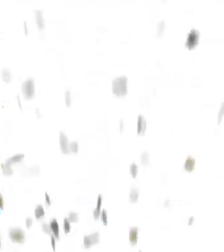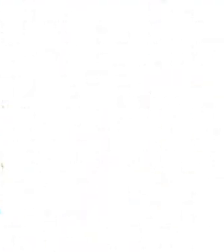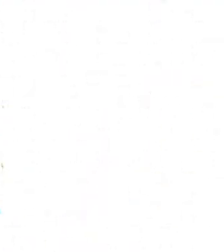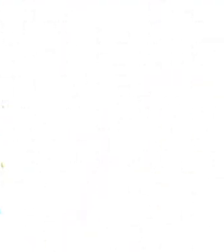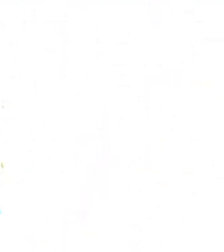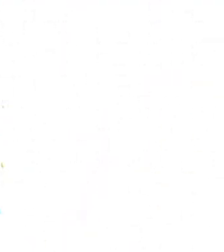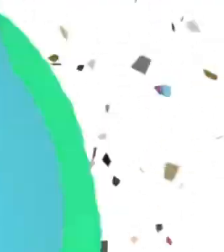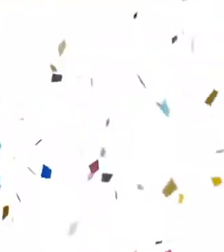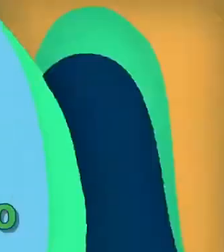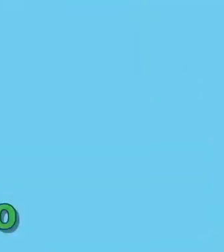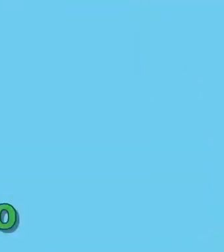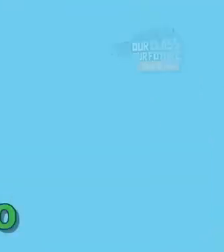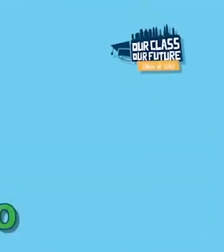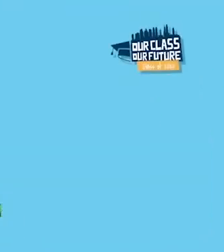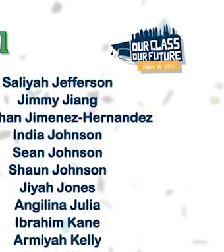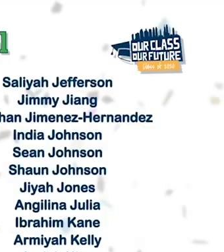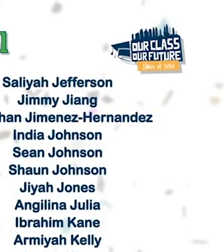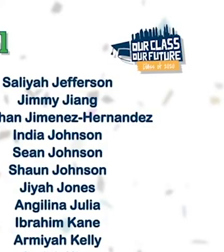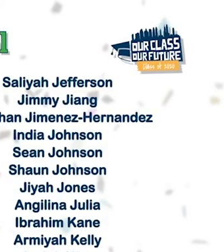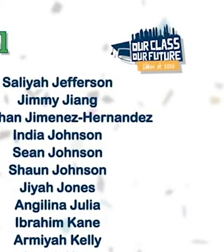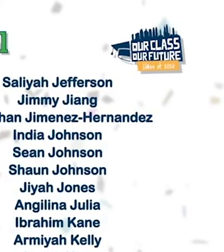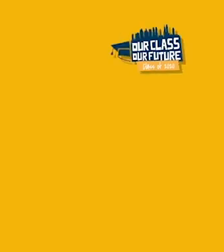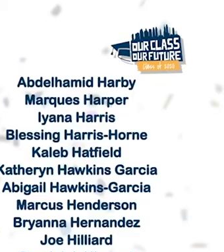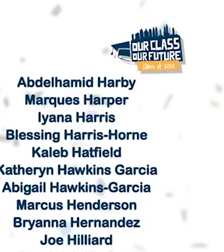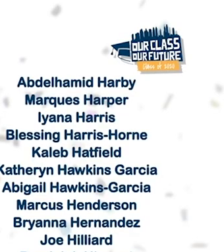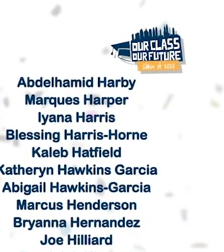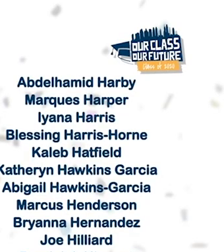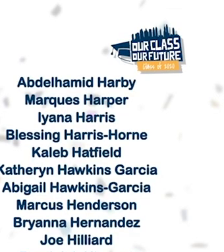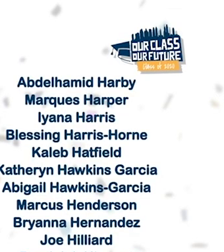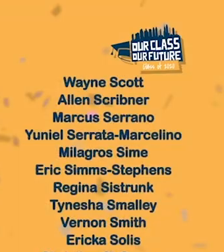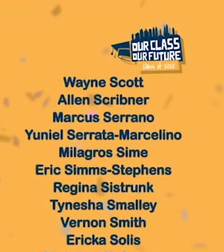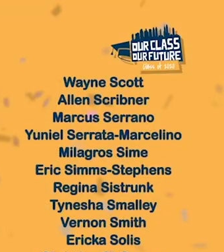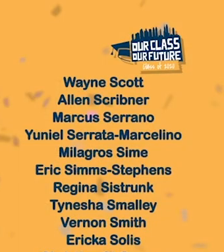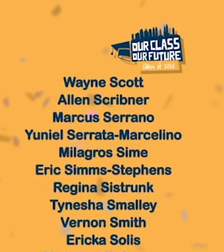world a better place. We are all rooting for you.